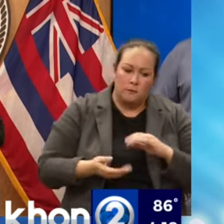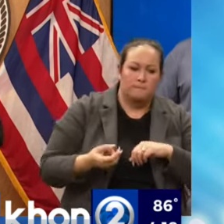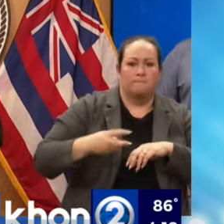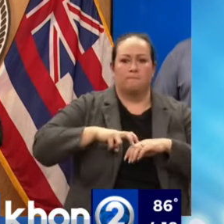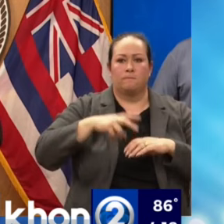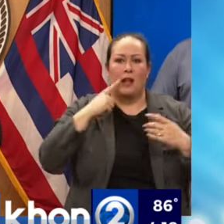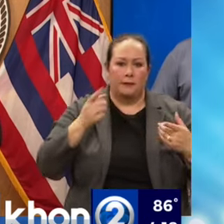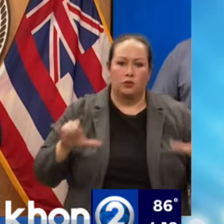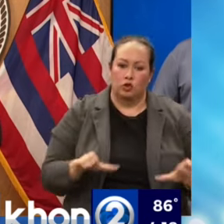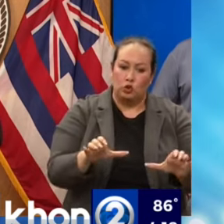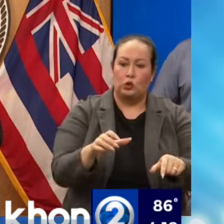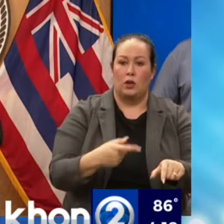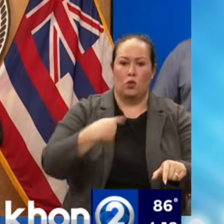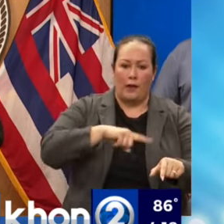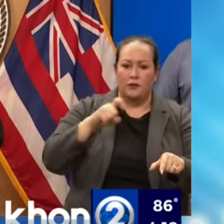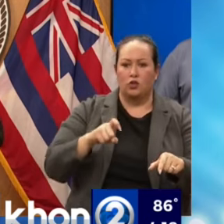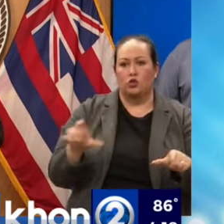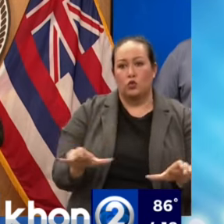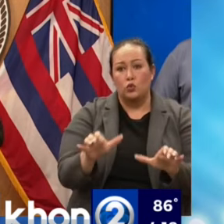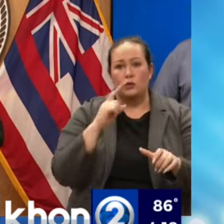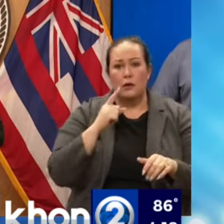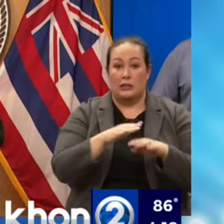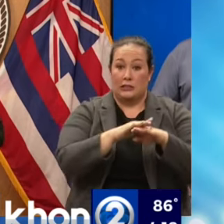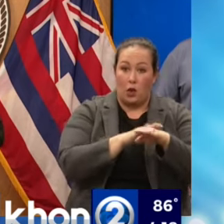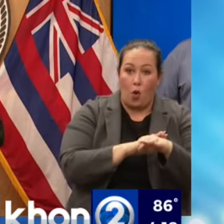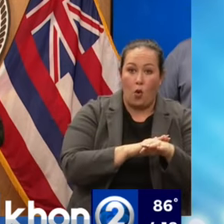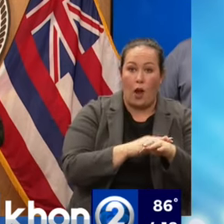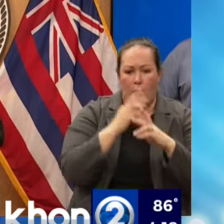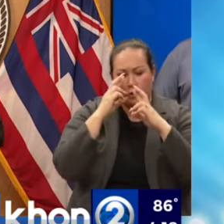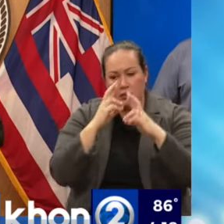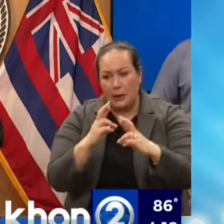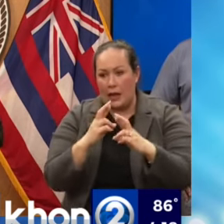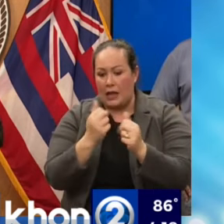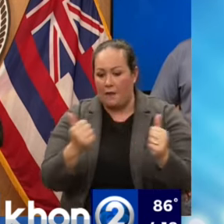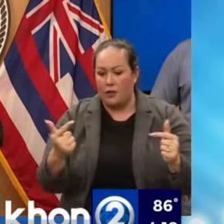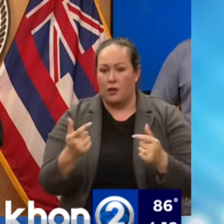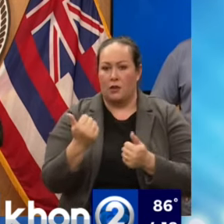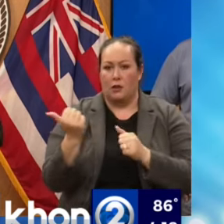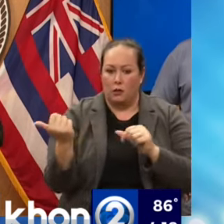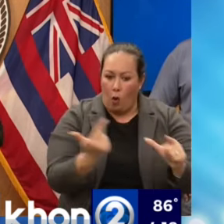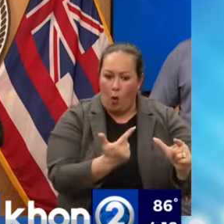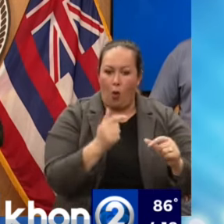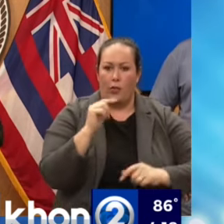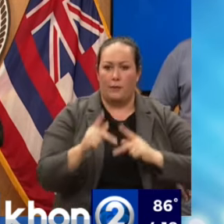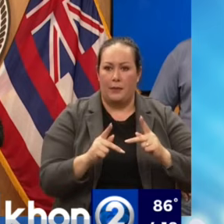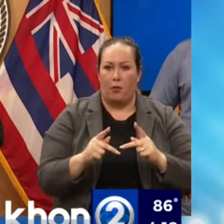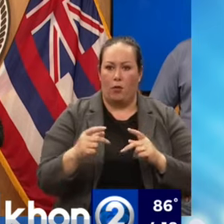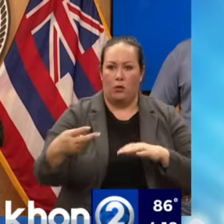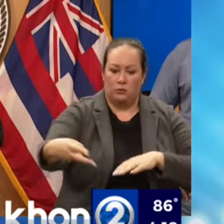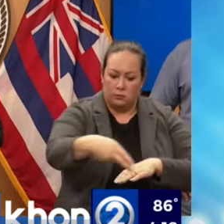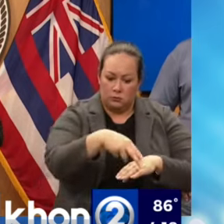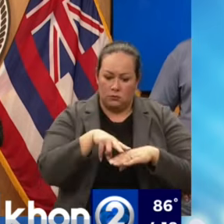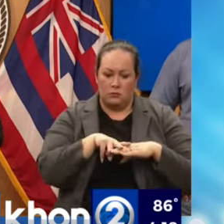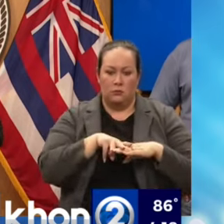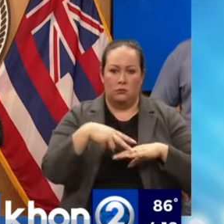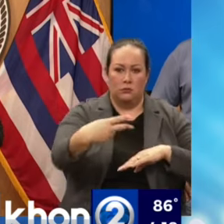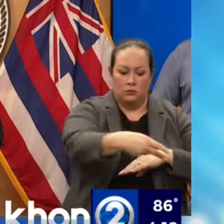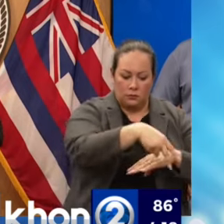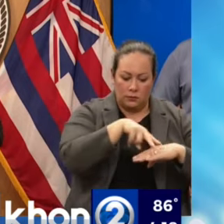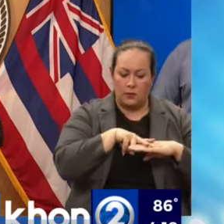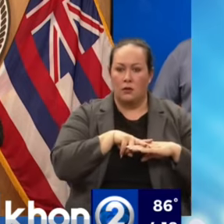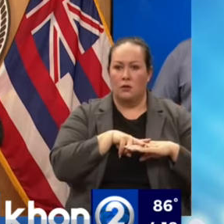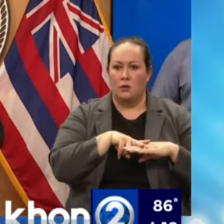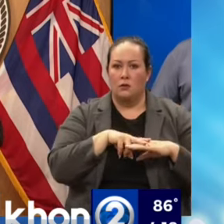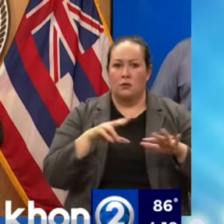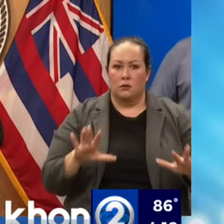slow and methodical because we've got to make sure that we respect everything and we bring everybody to the resting place the right way. And